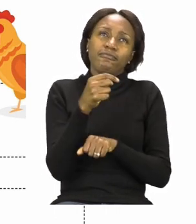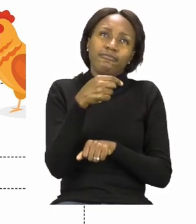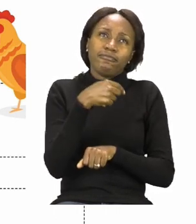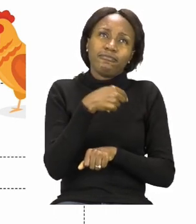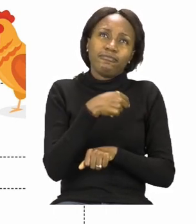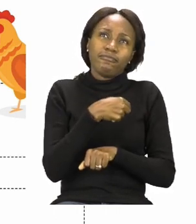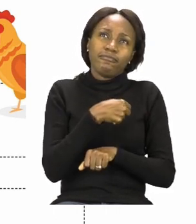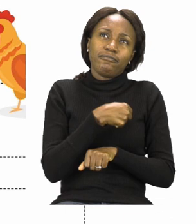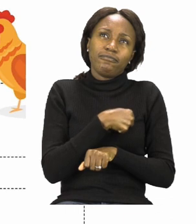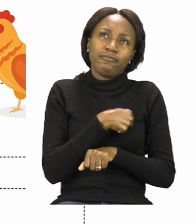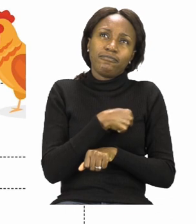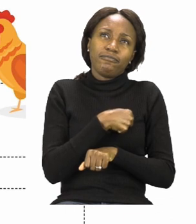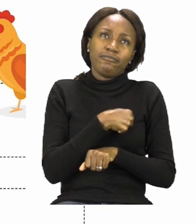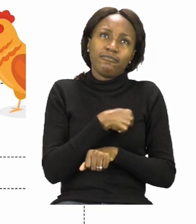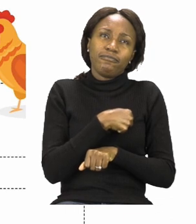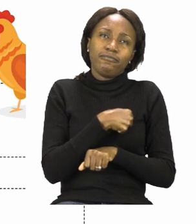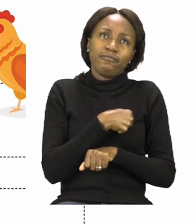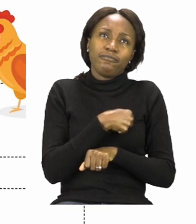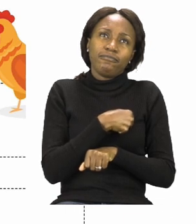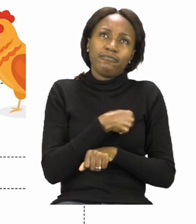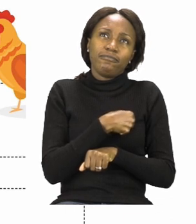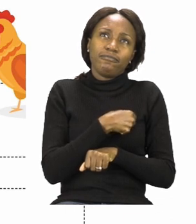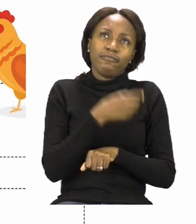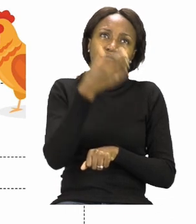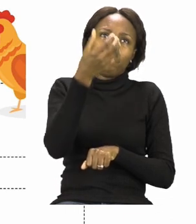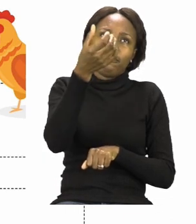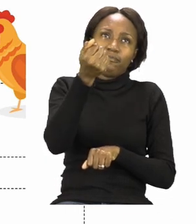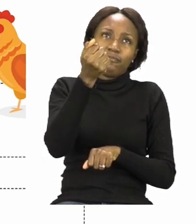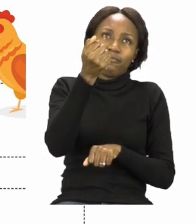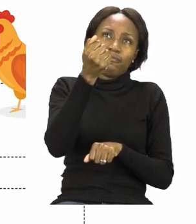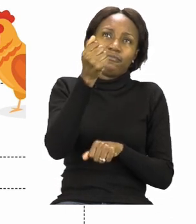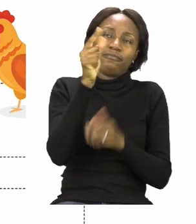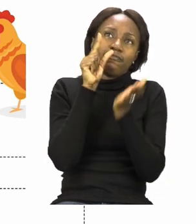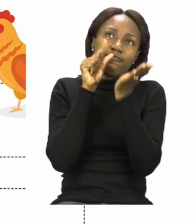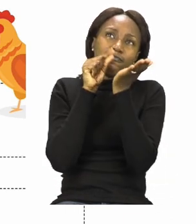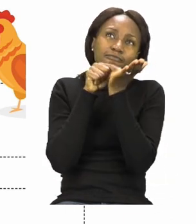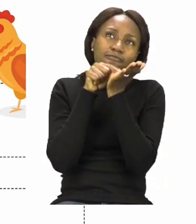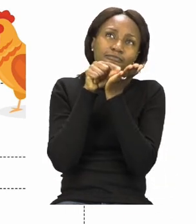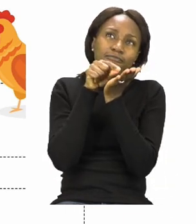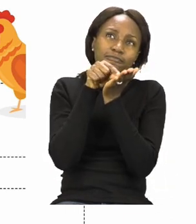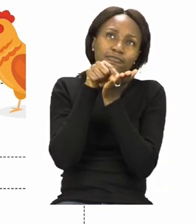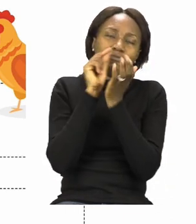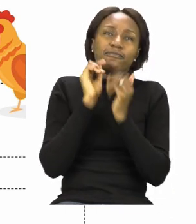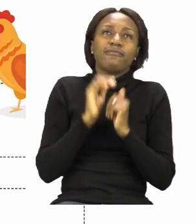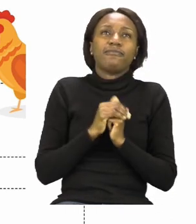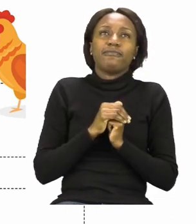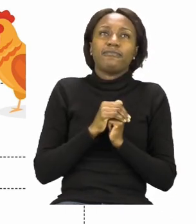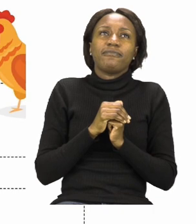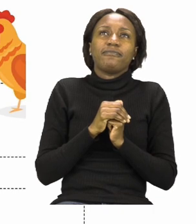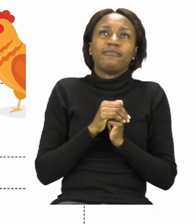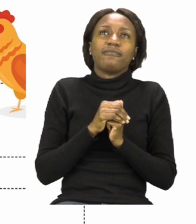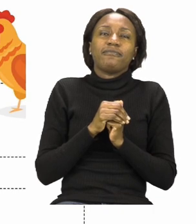let's read together. Here, she has a chicken.